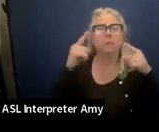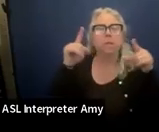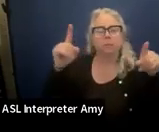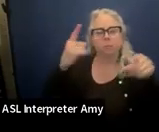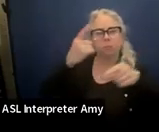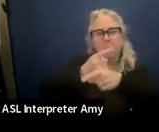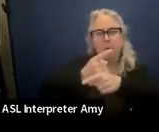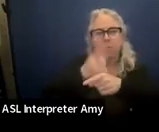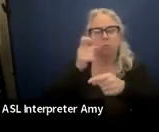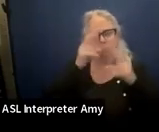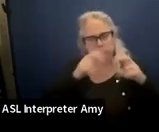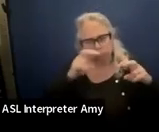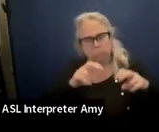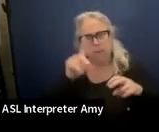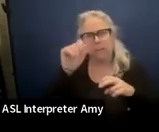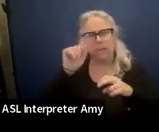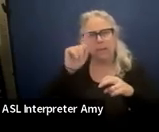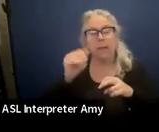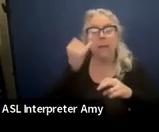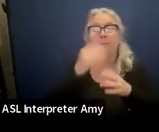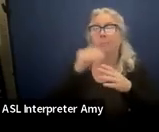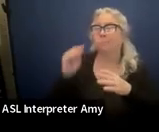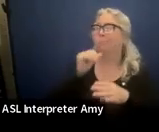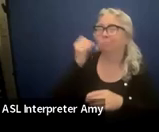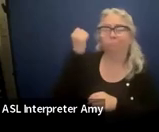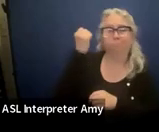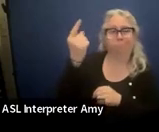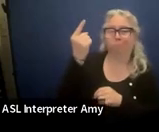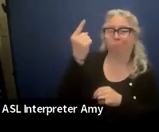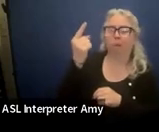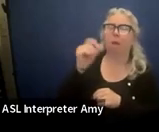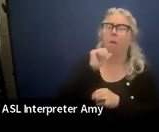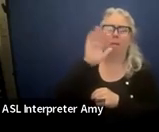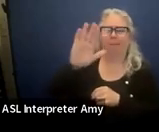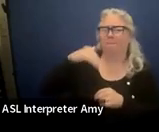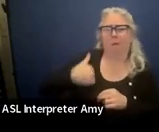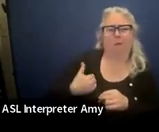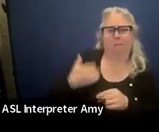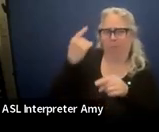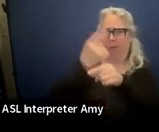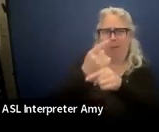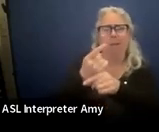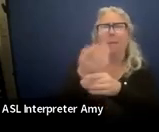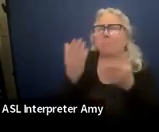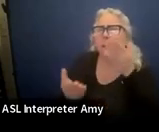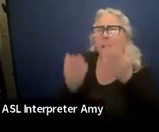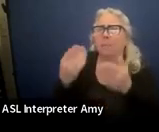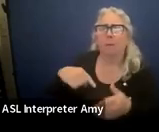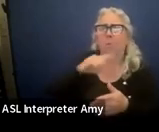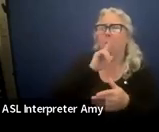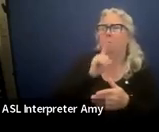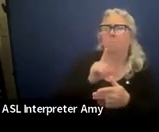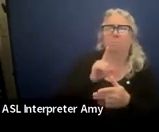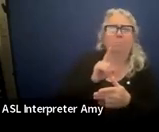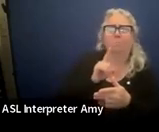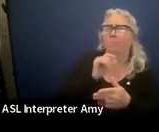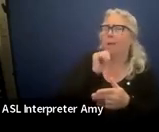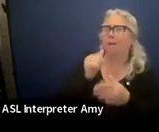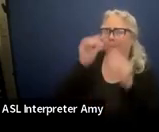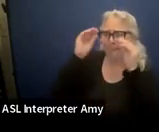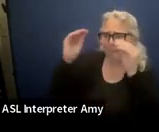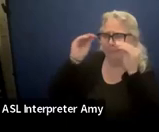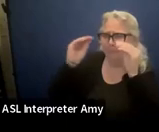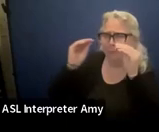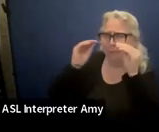If the student isn't getting it, it's not their fault, right? Maybe we're not teaching in a way that they can understand